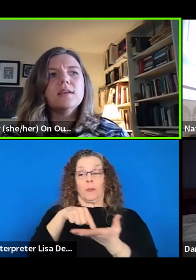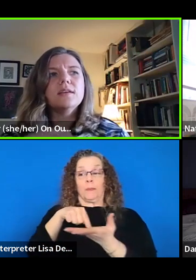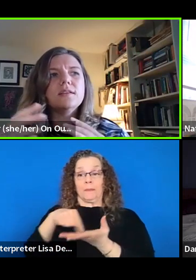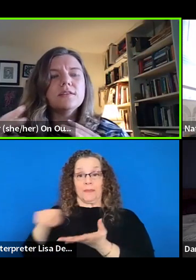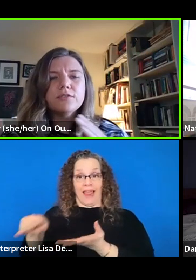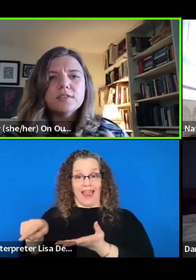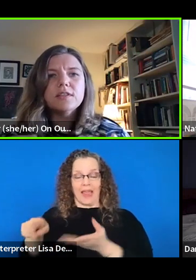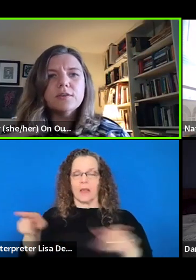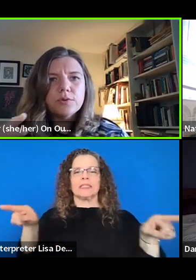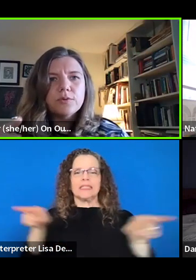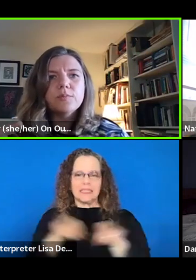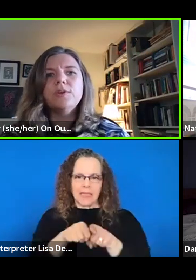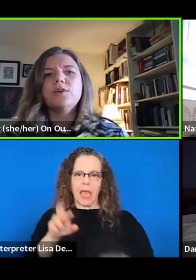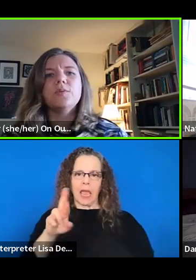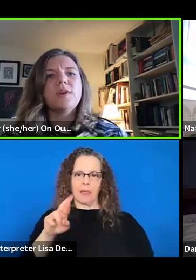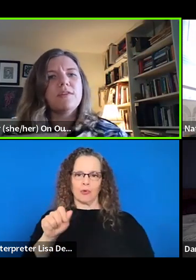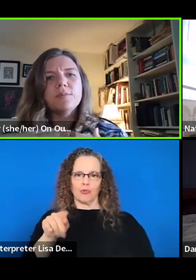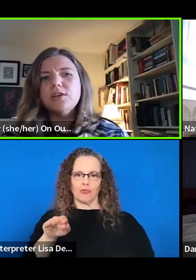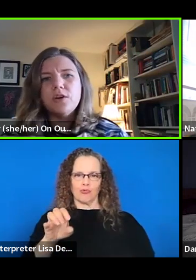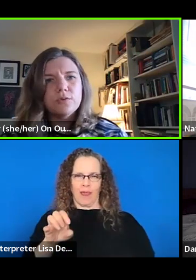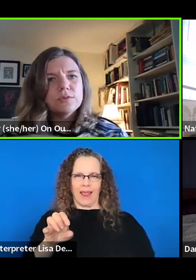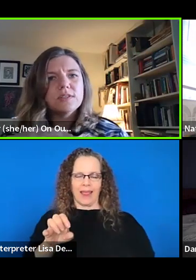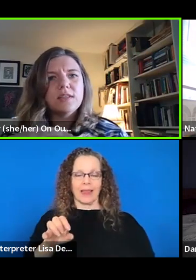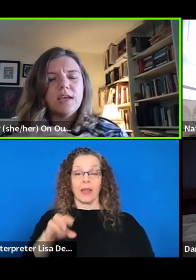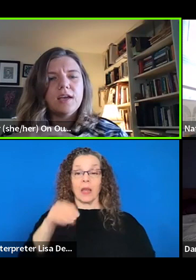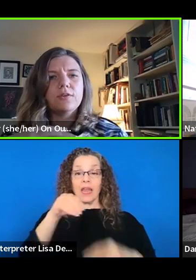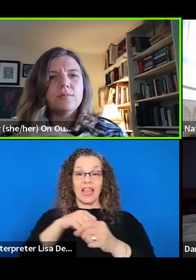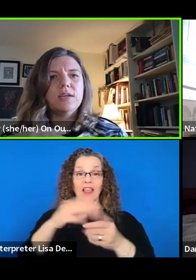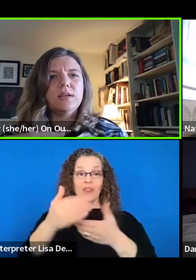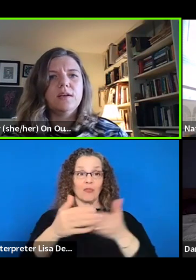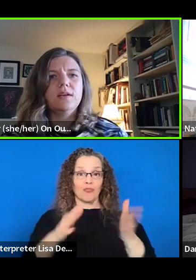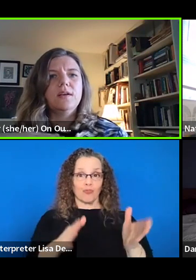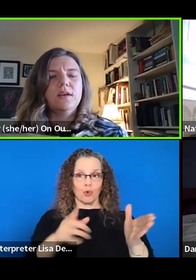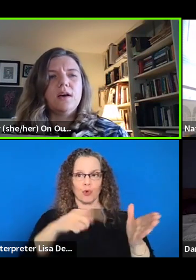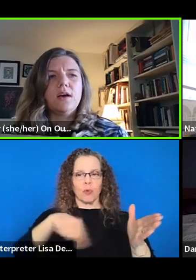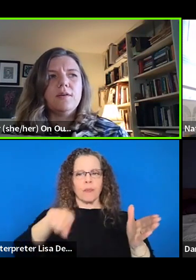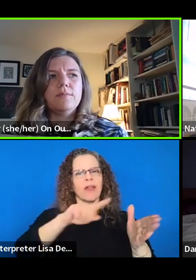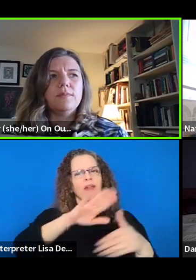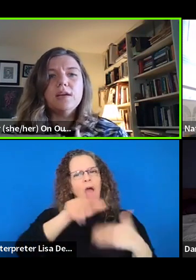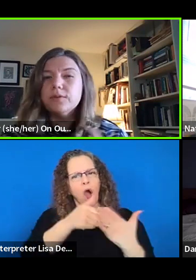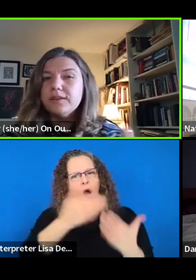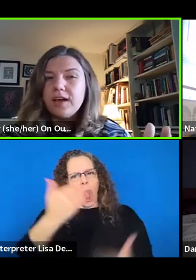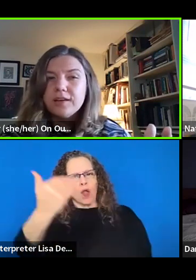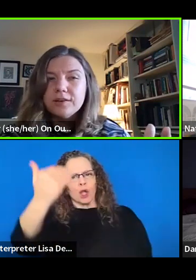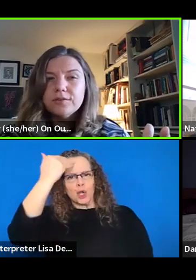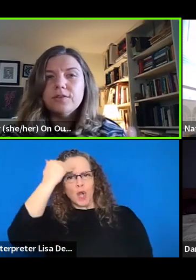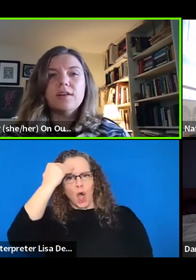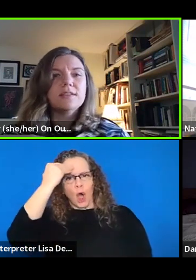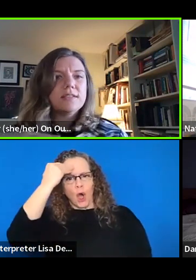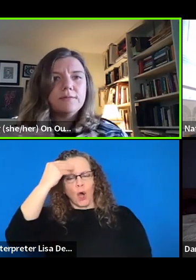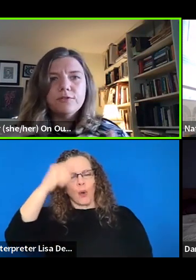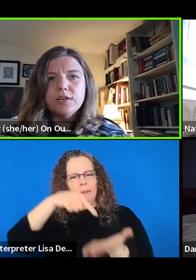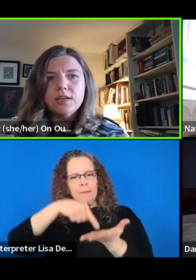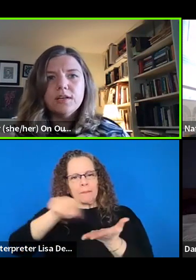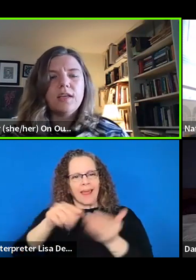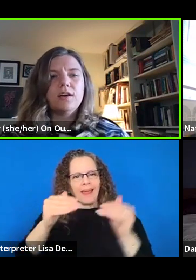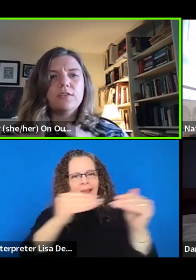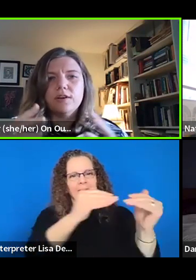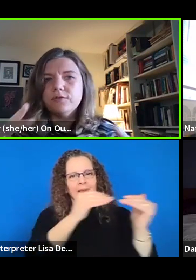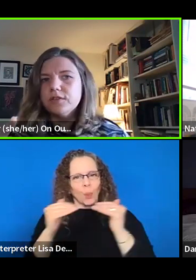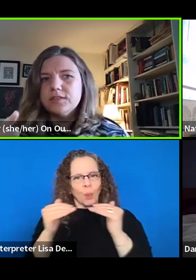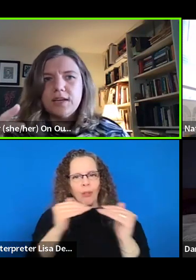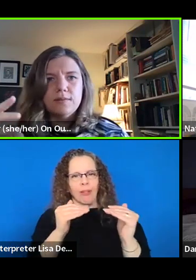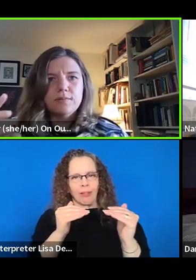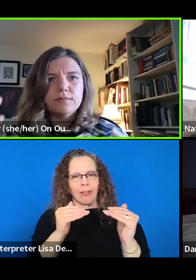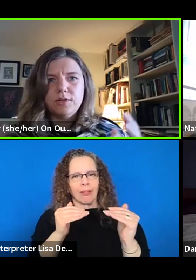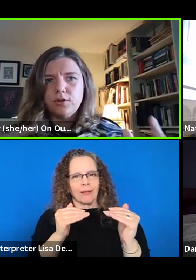rate. And the difference in the room, you know, when everybody knows that they are being, um, equally valued, they're on the same footing, they